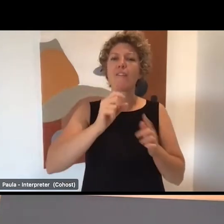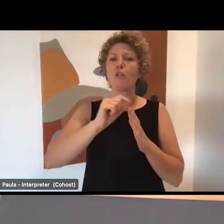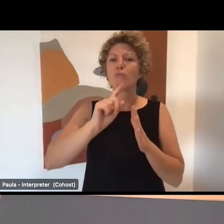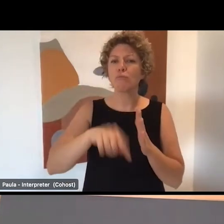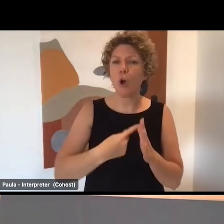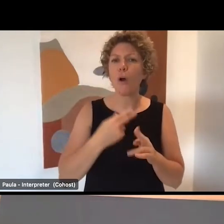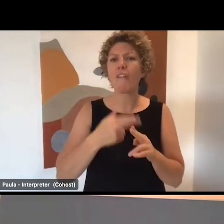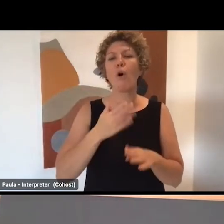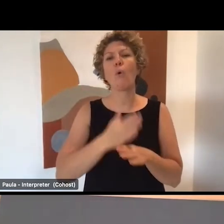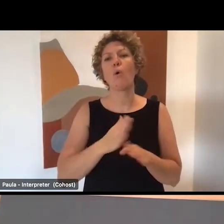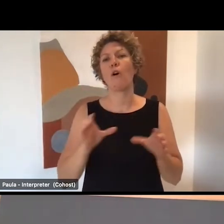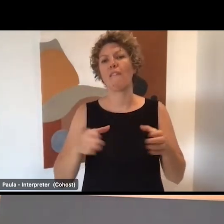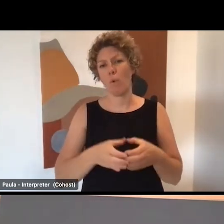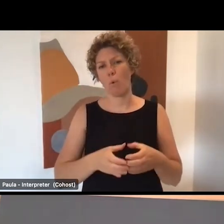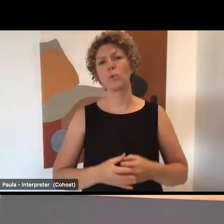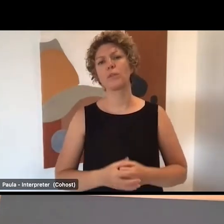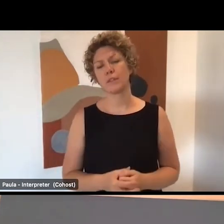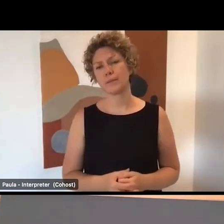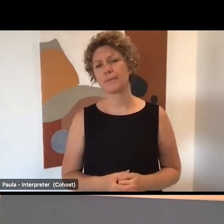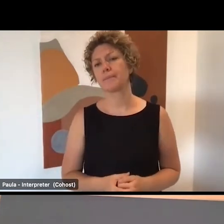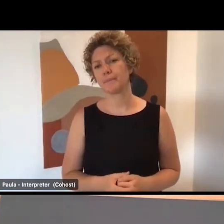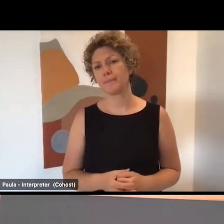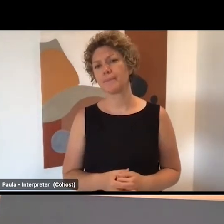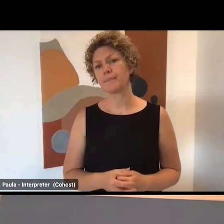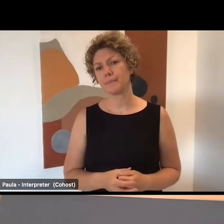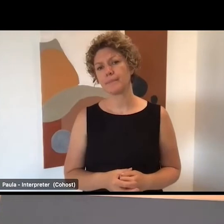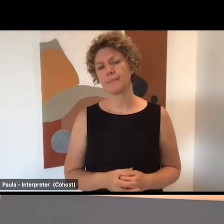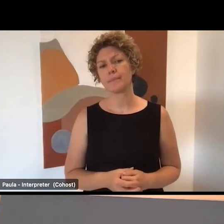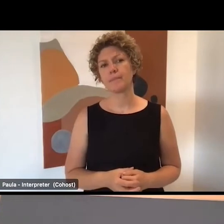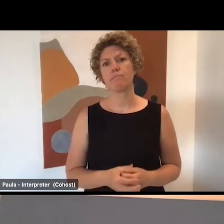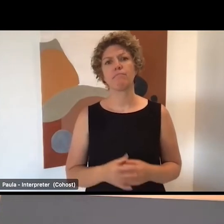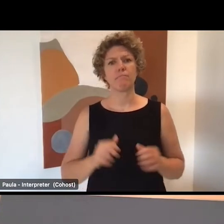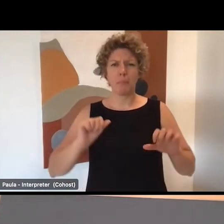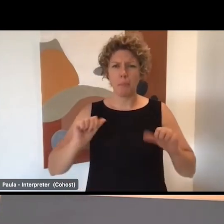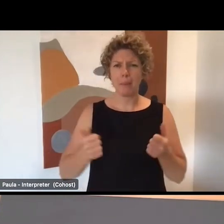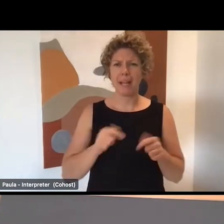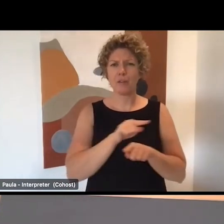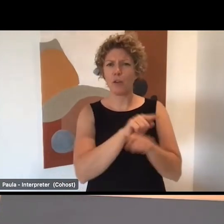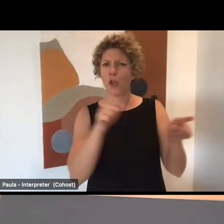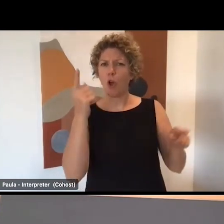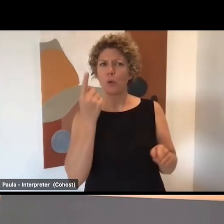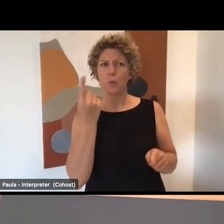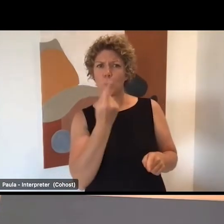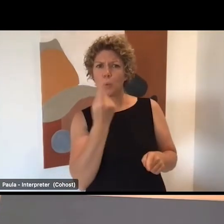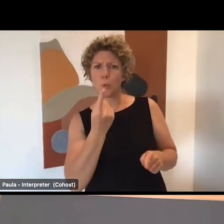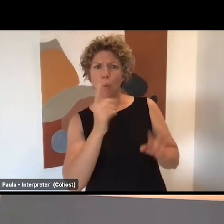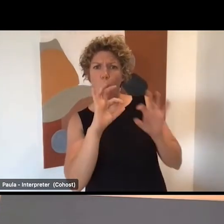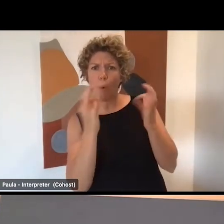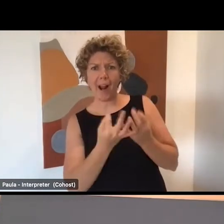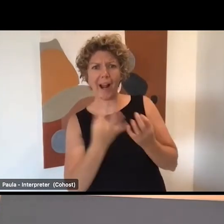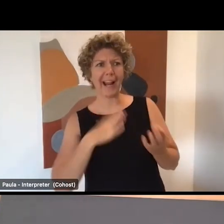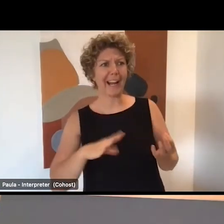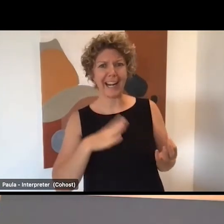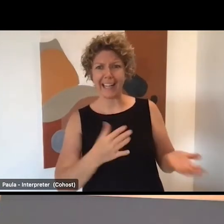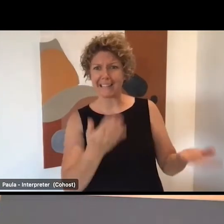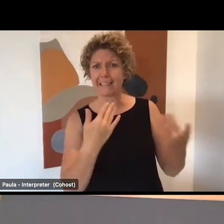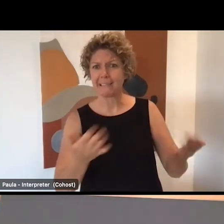to meet workforce needs of industry, especially those industries that have really large scale labour and skills shortages.